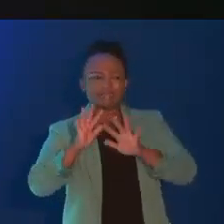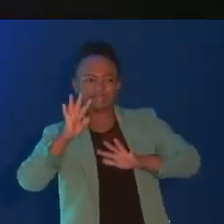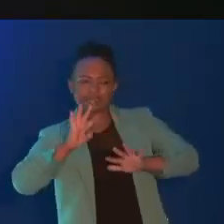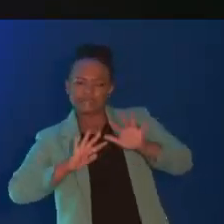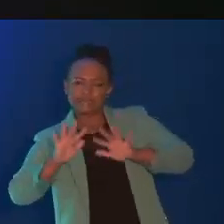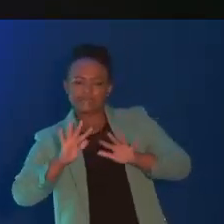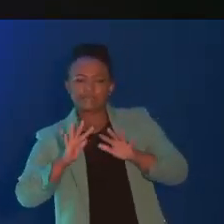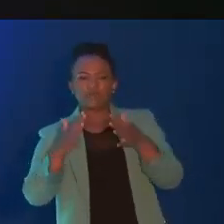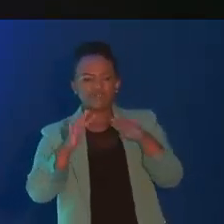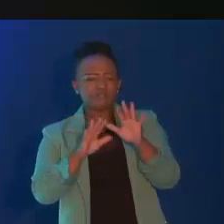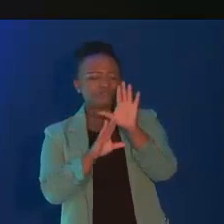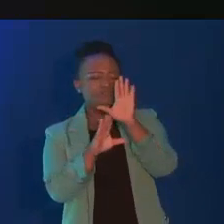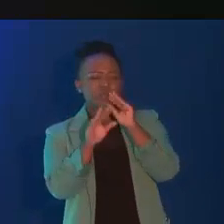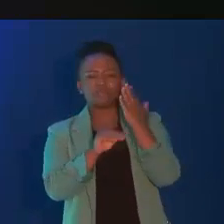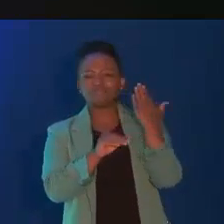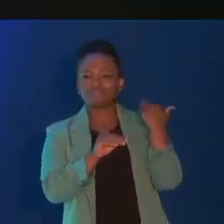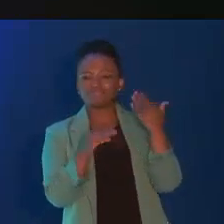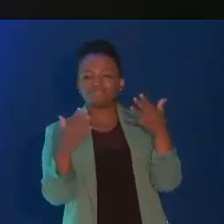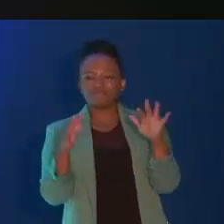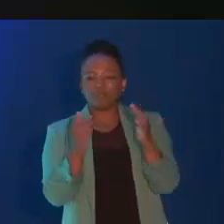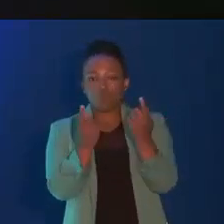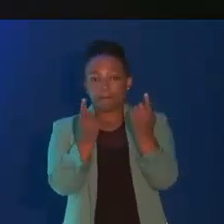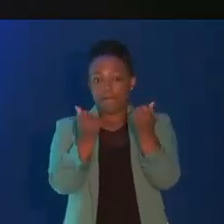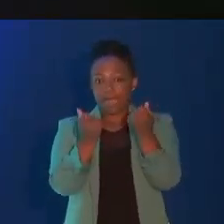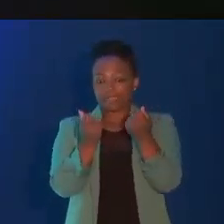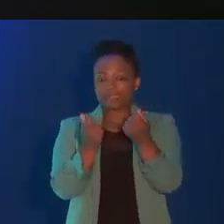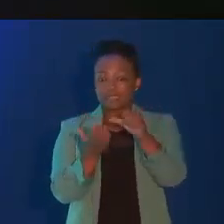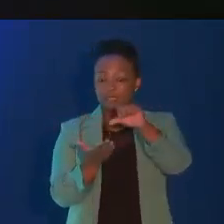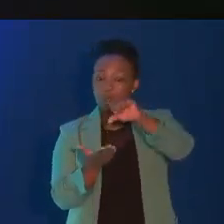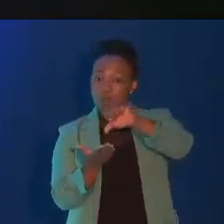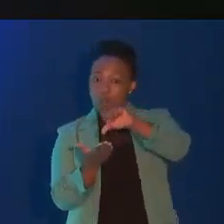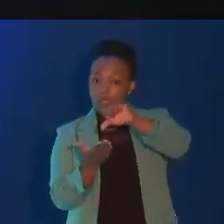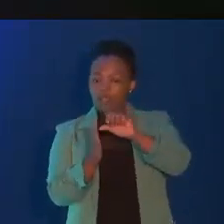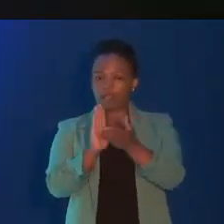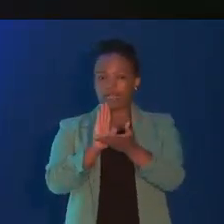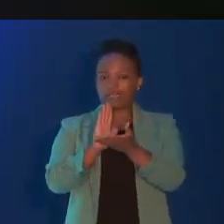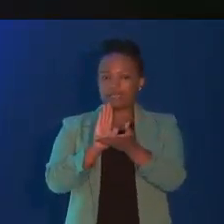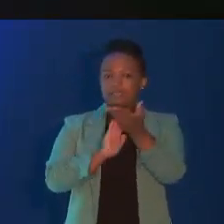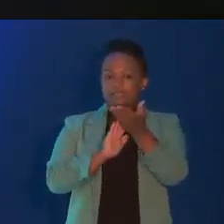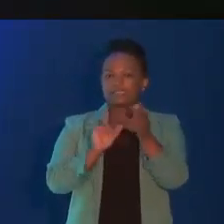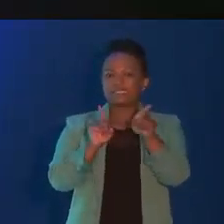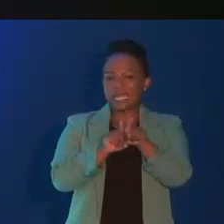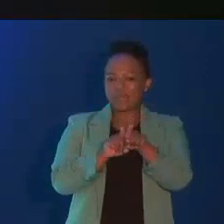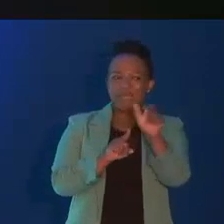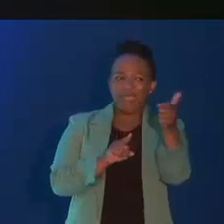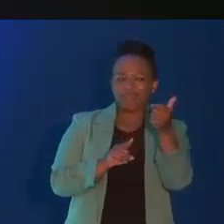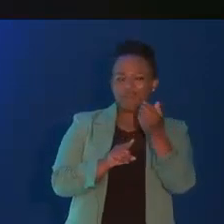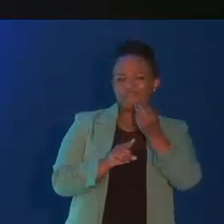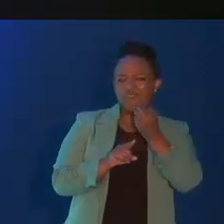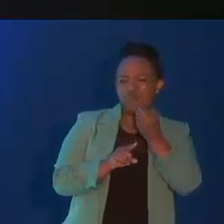have learned from past experiences, when the price of oil rises, so too does everything else.